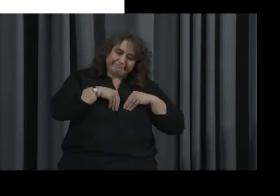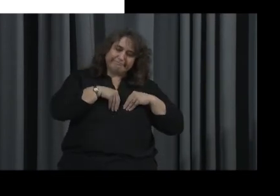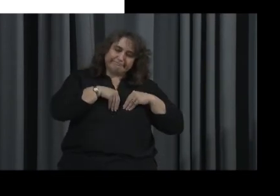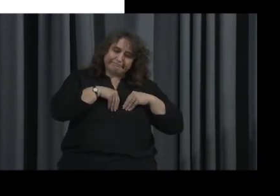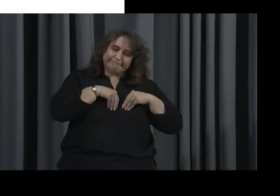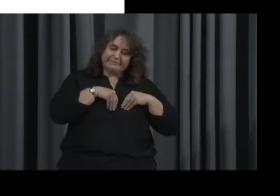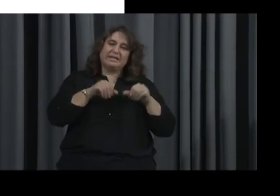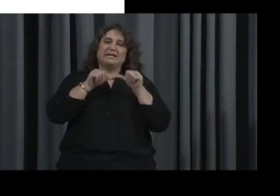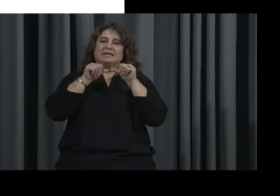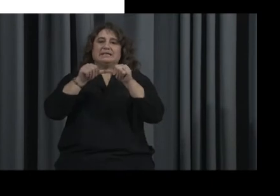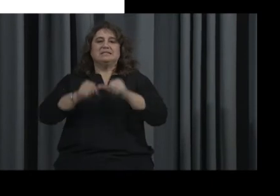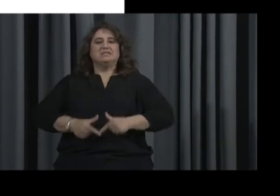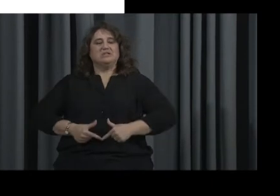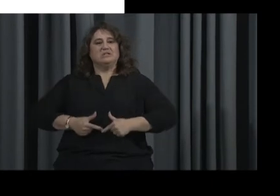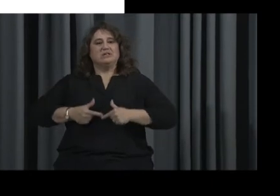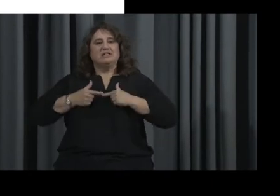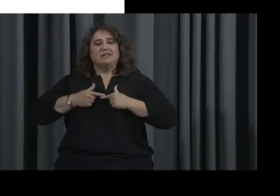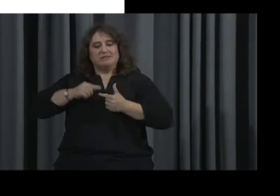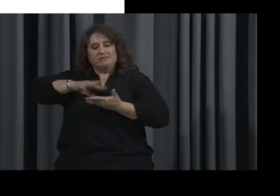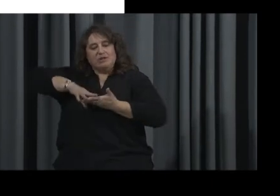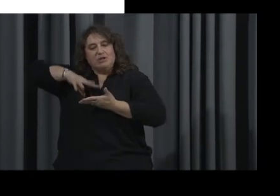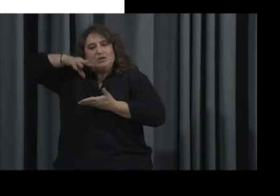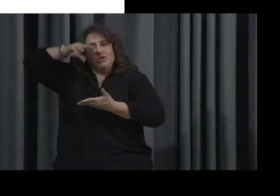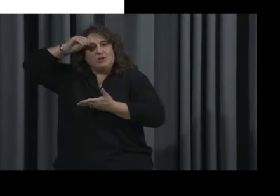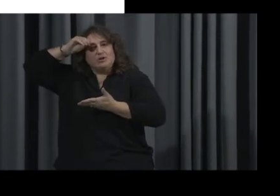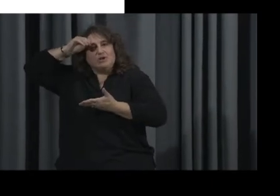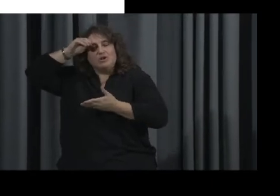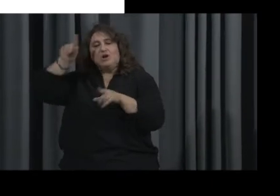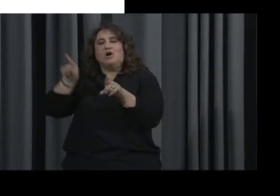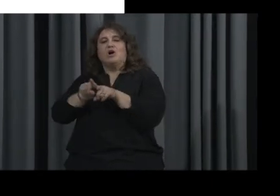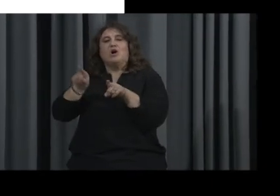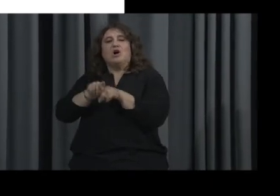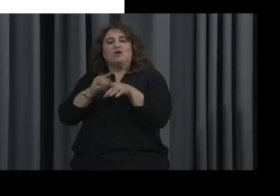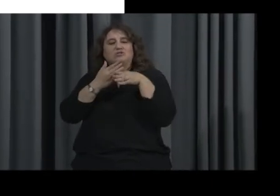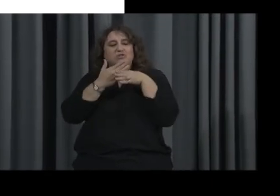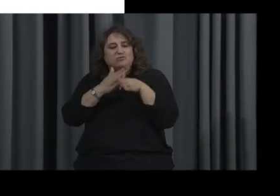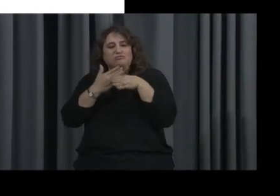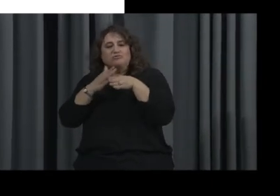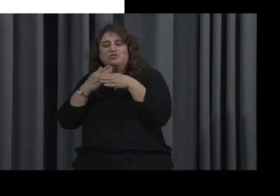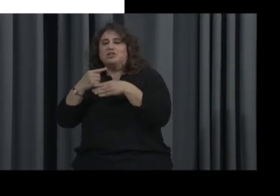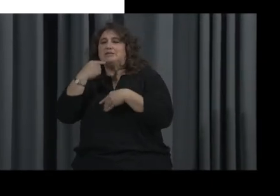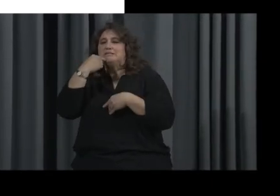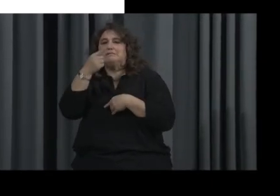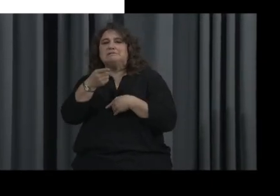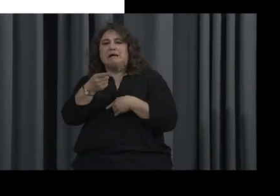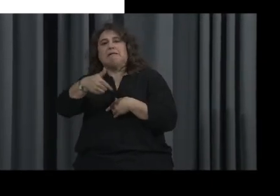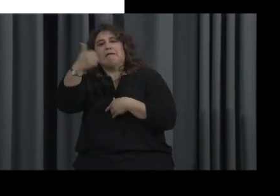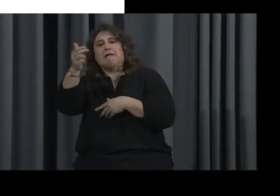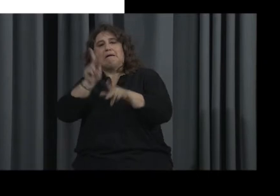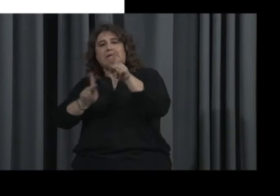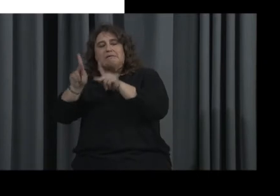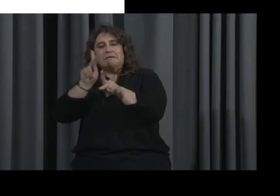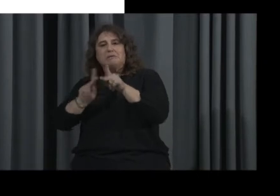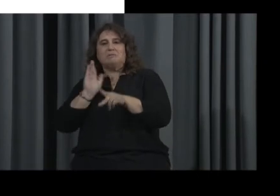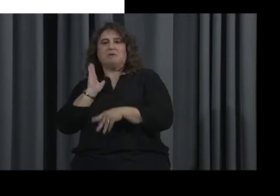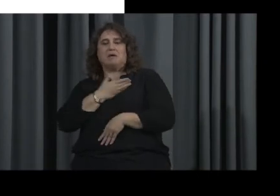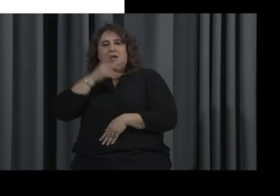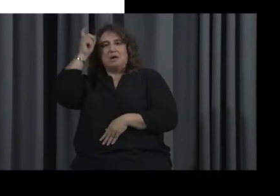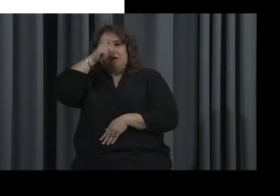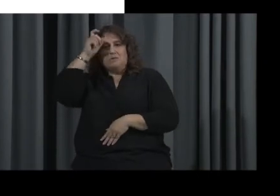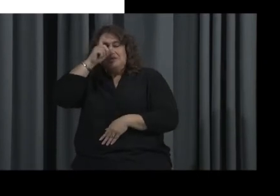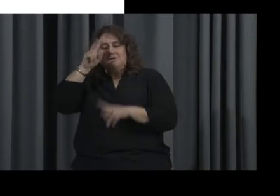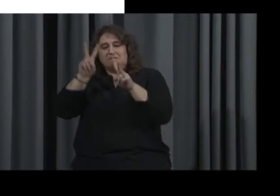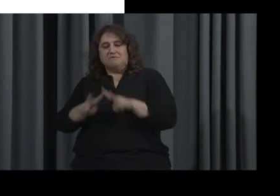to live and learn along with sharing wisdom and valuing the time we have.